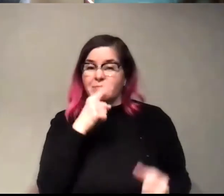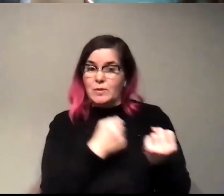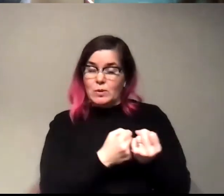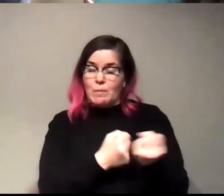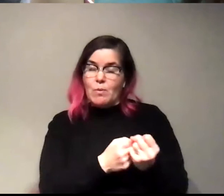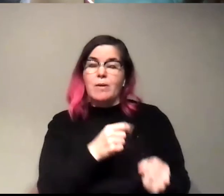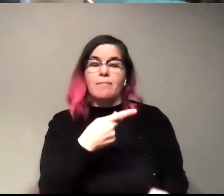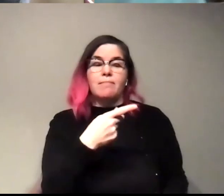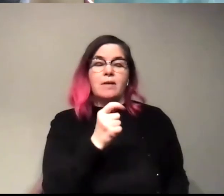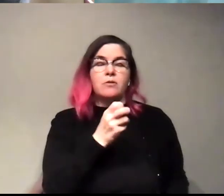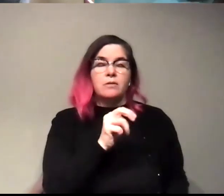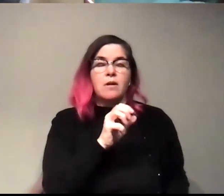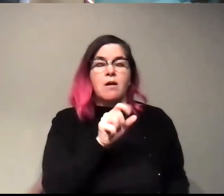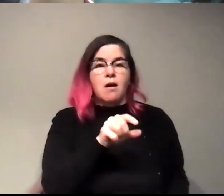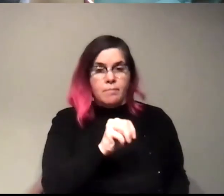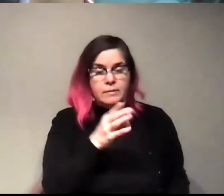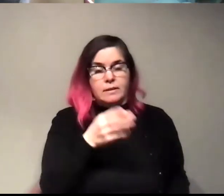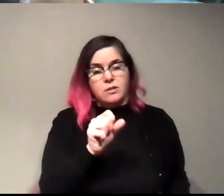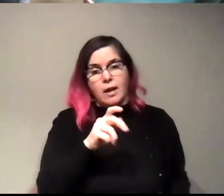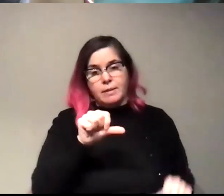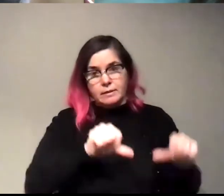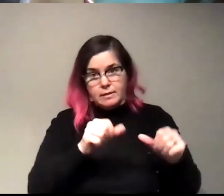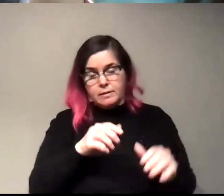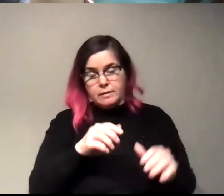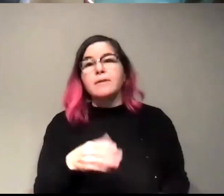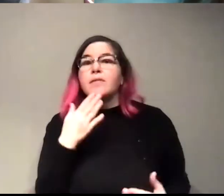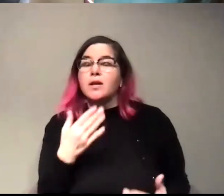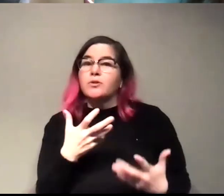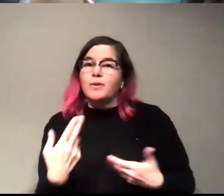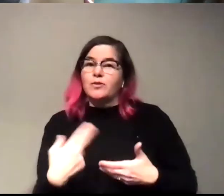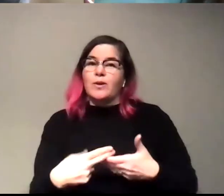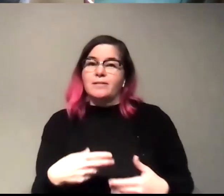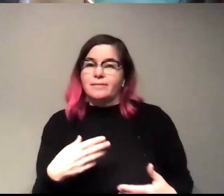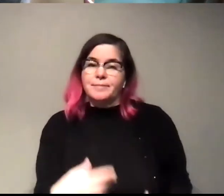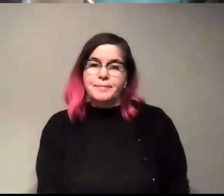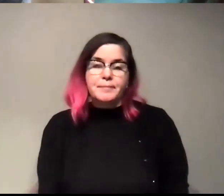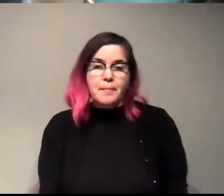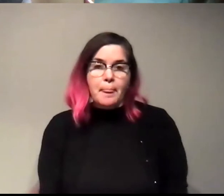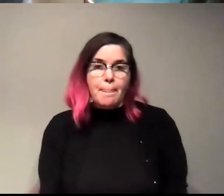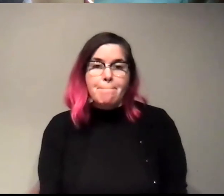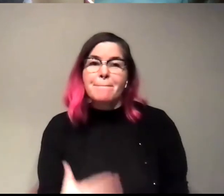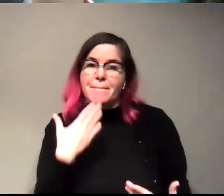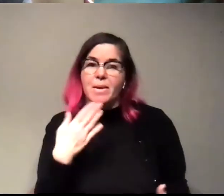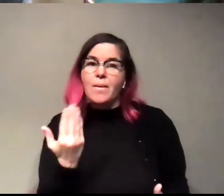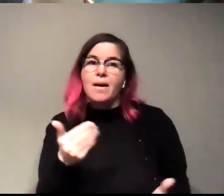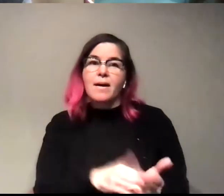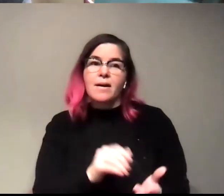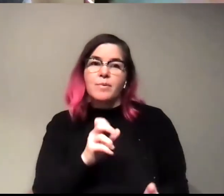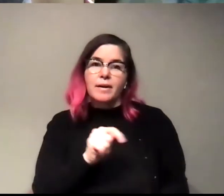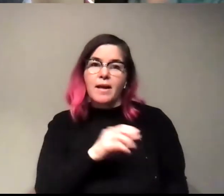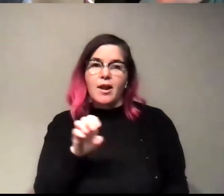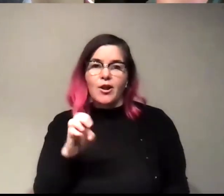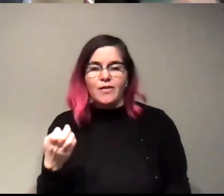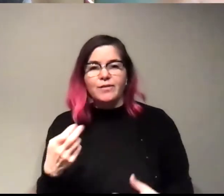at patreon.com slash skypeascientist. Thank you so much for joining us today. Um, and thank you again, Brian and Aaron for being with us.